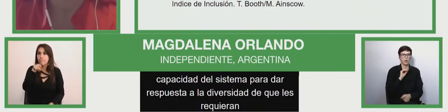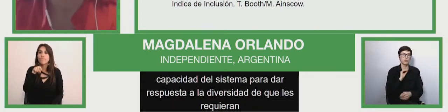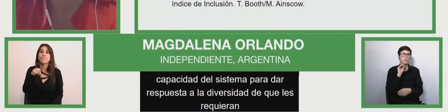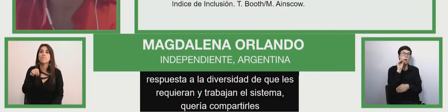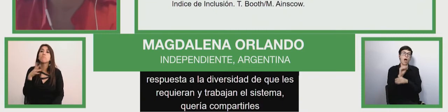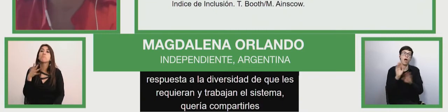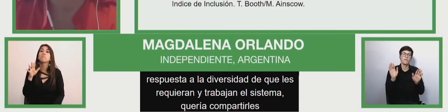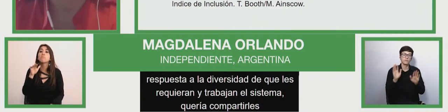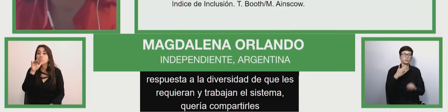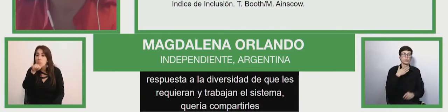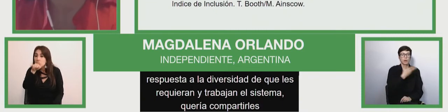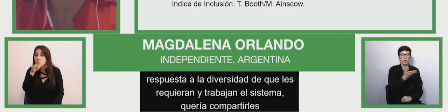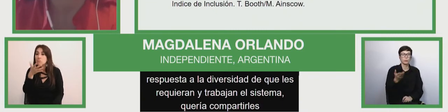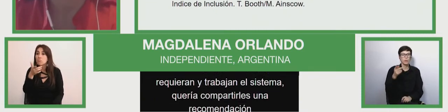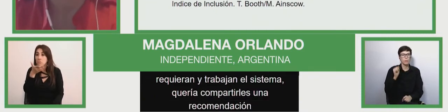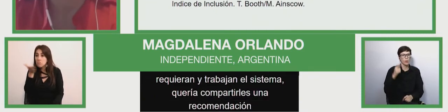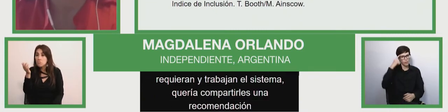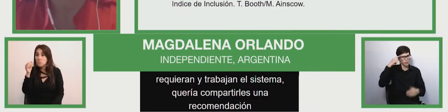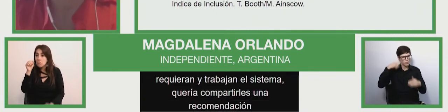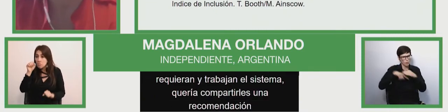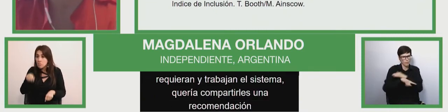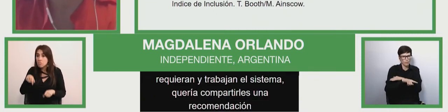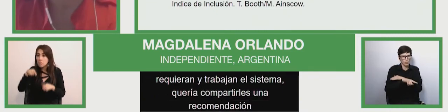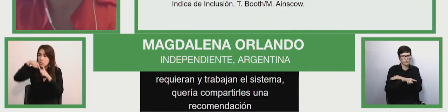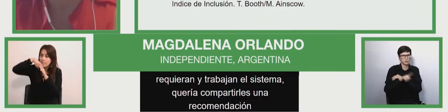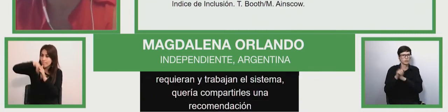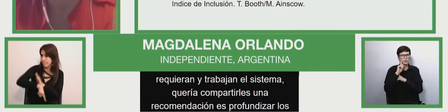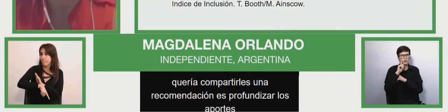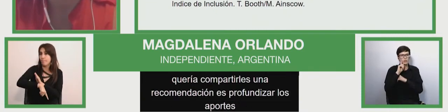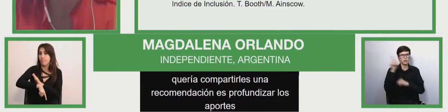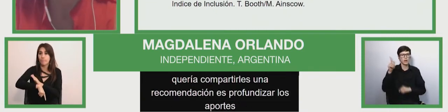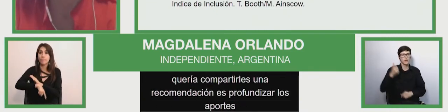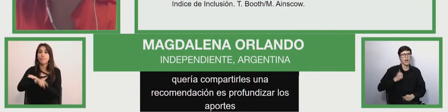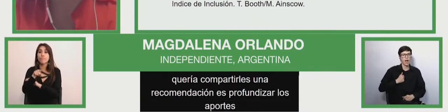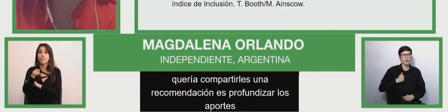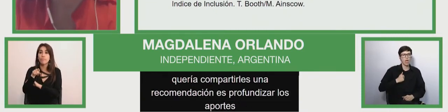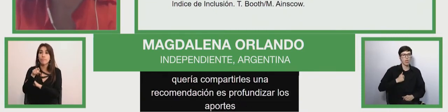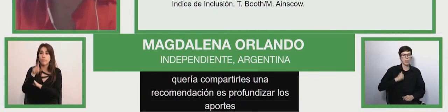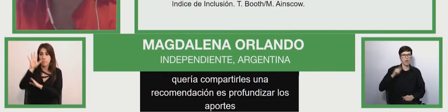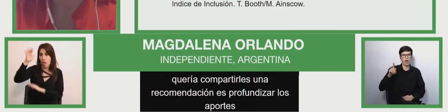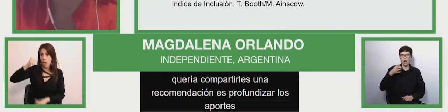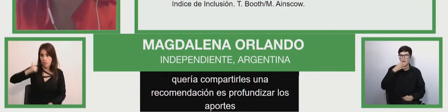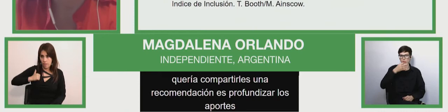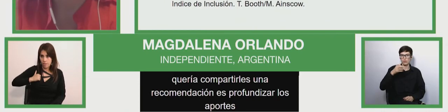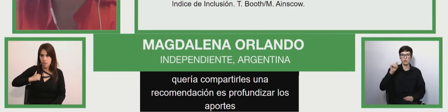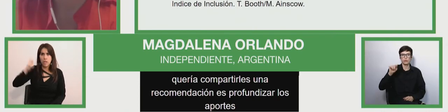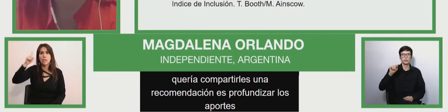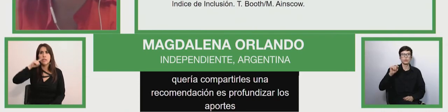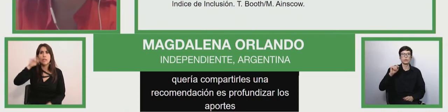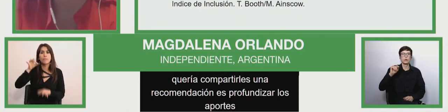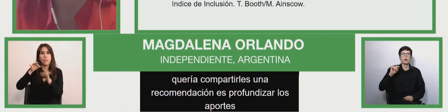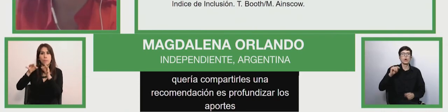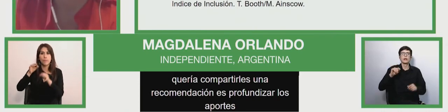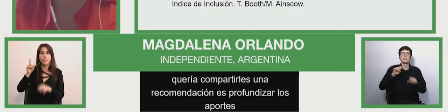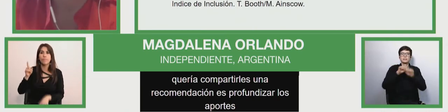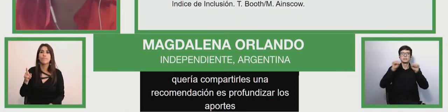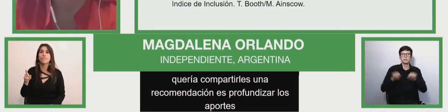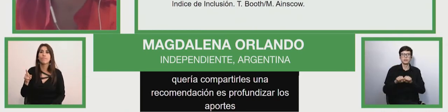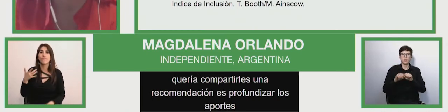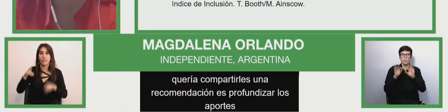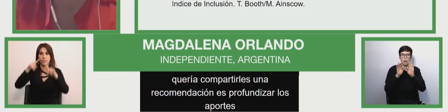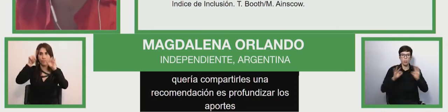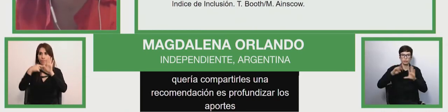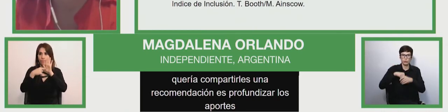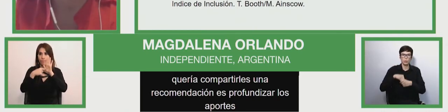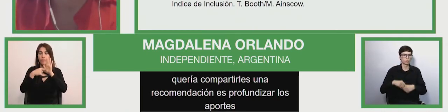further the supports by gordon porter whose education system demonstrates the system success and here we